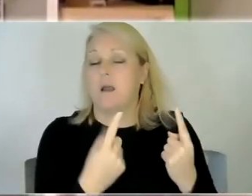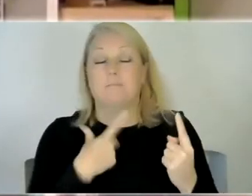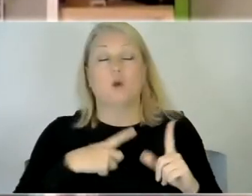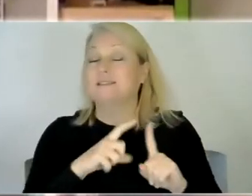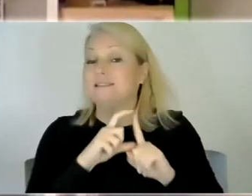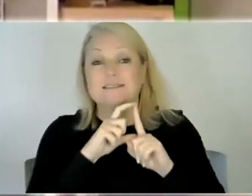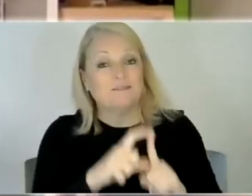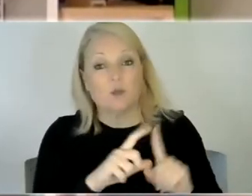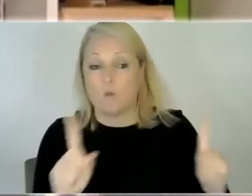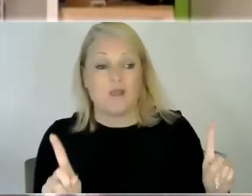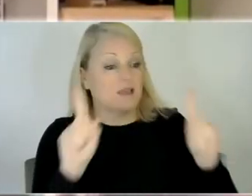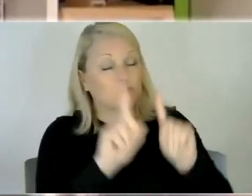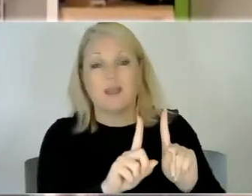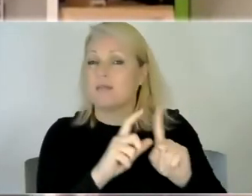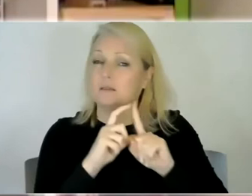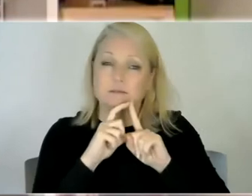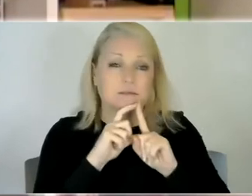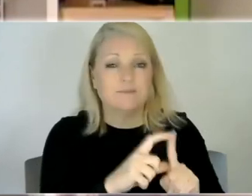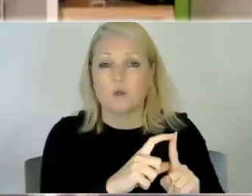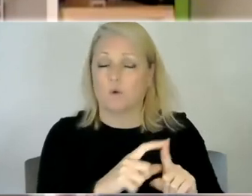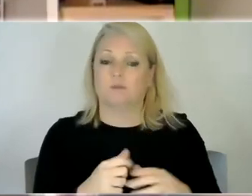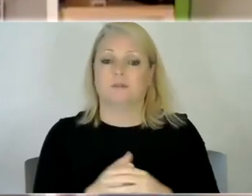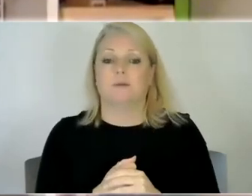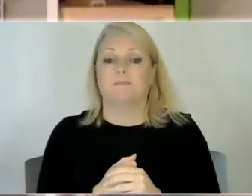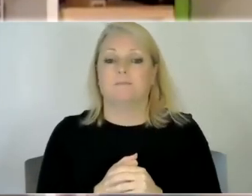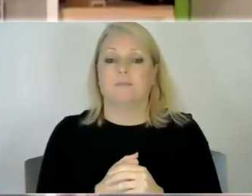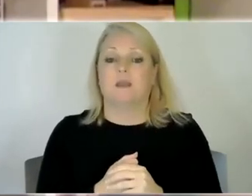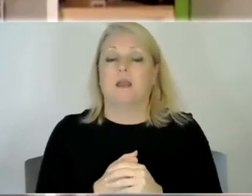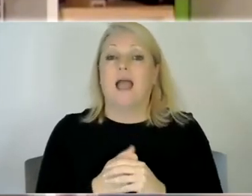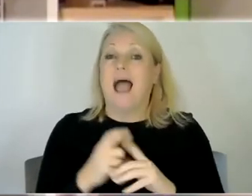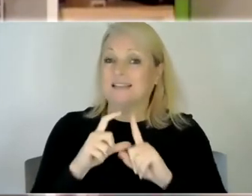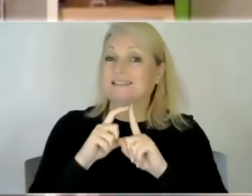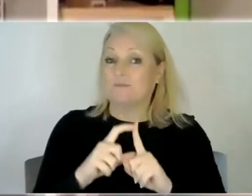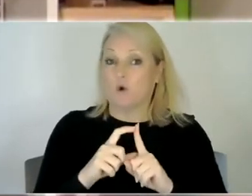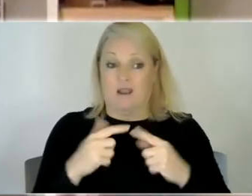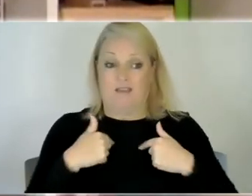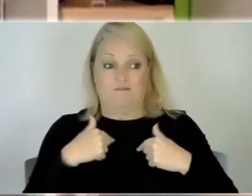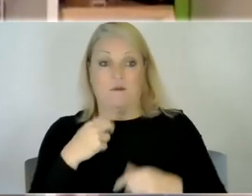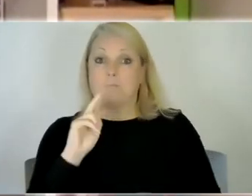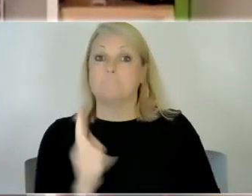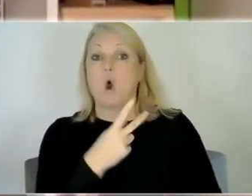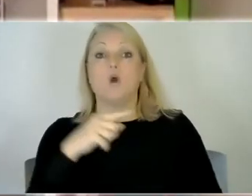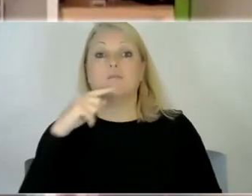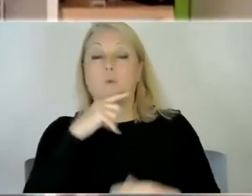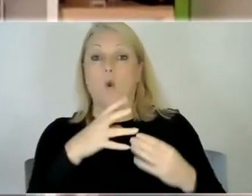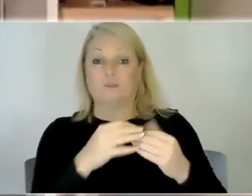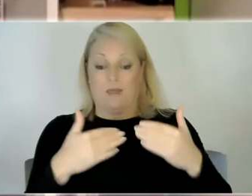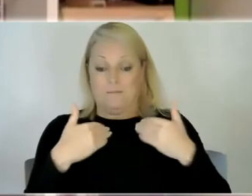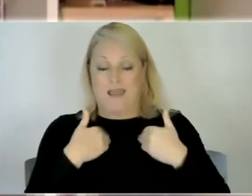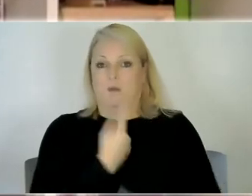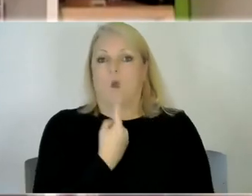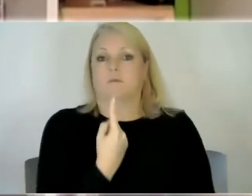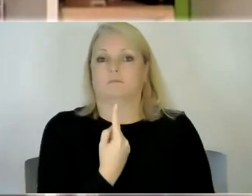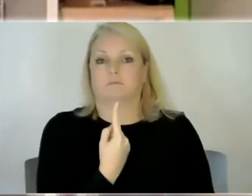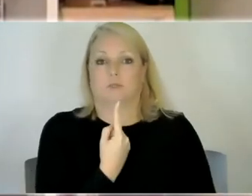um it's also difficult because like for me if i've got both of them then it's just me and and two of